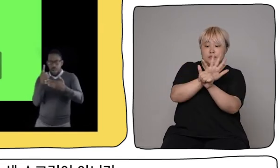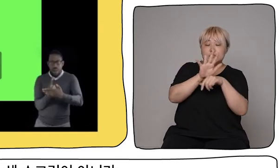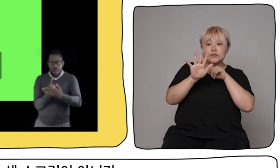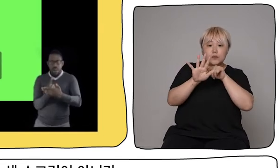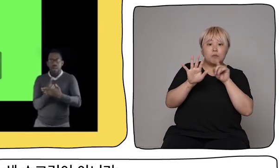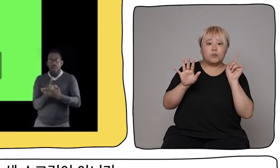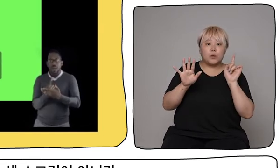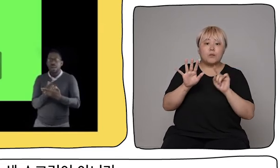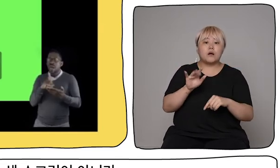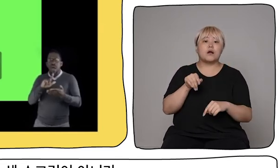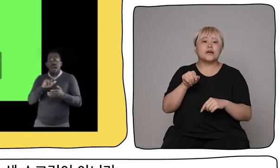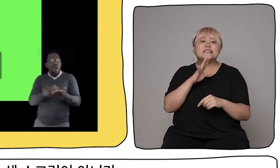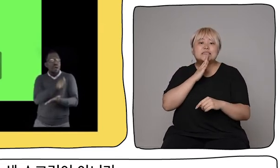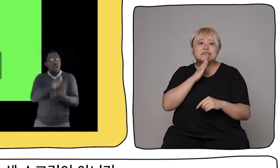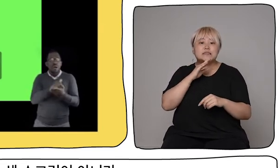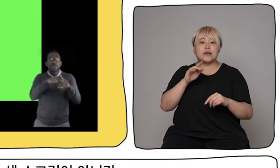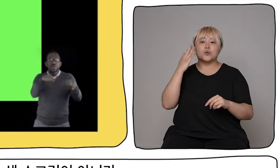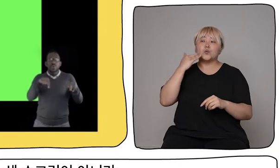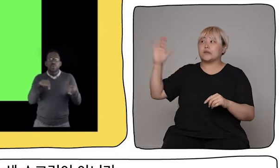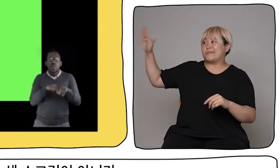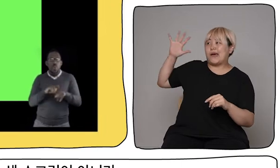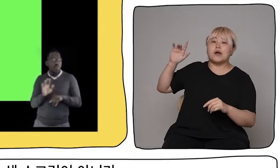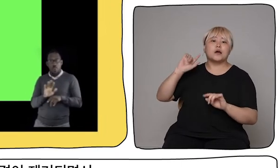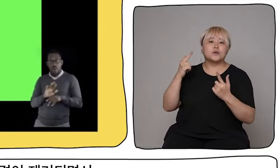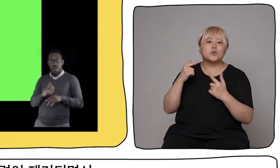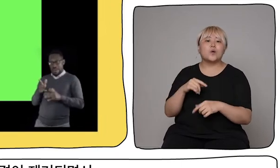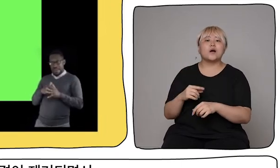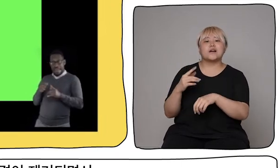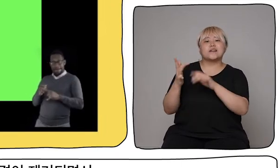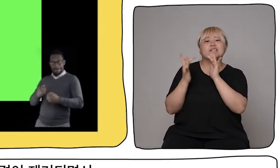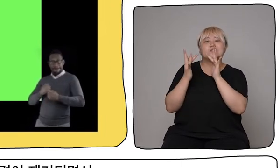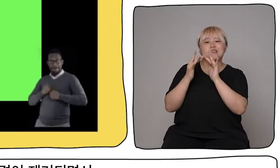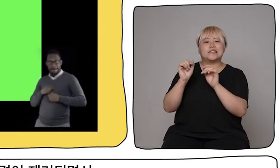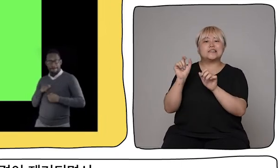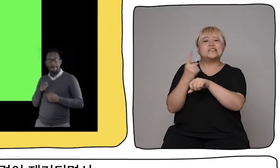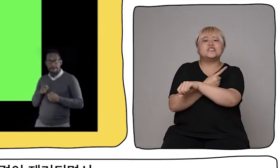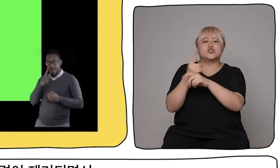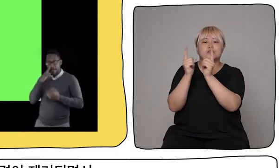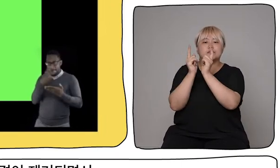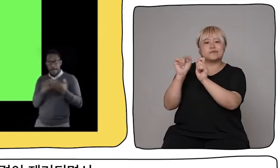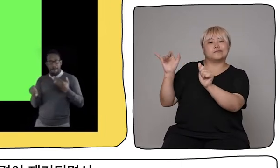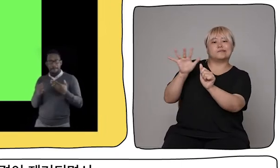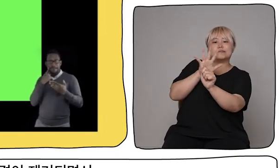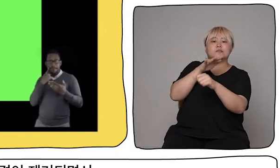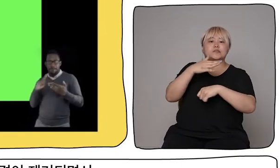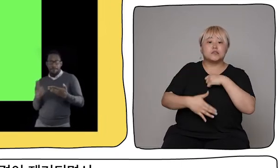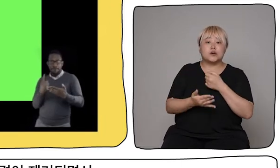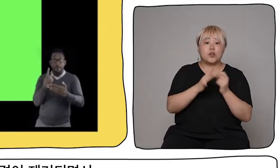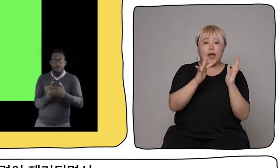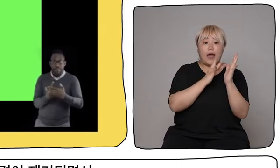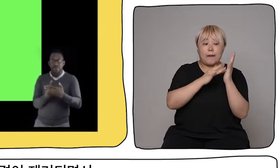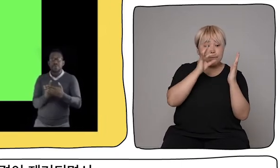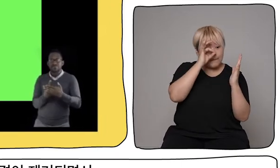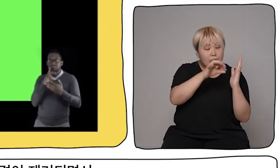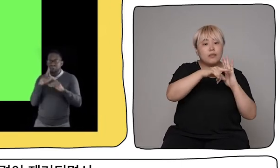green screen placed behind the interpreter rather than the real life one. Our app can now remove this when it's